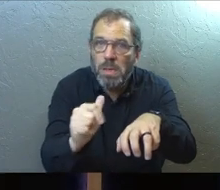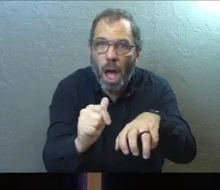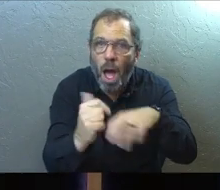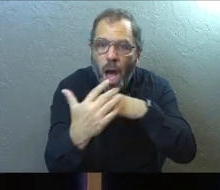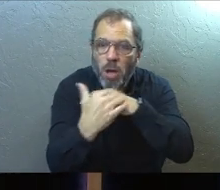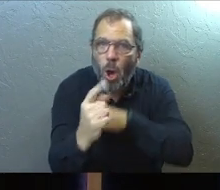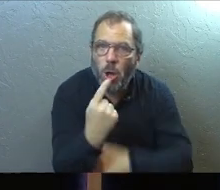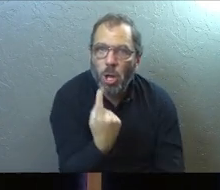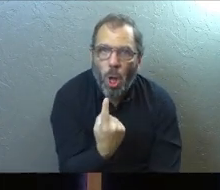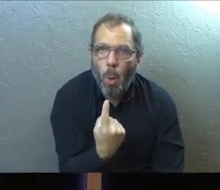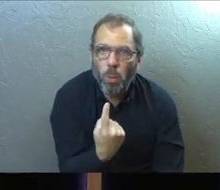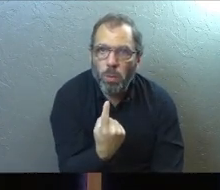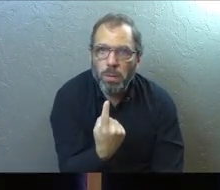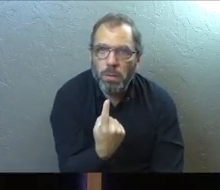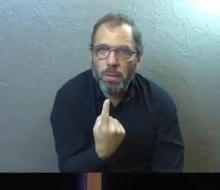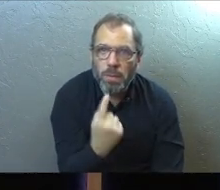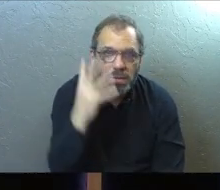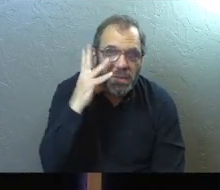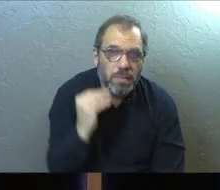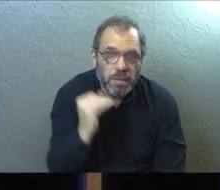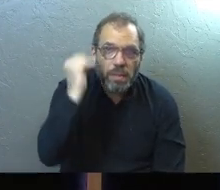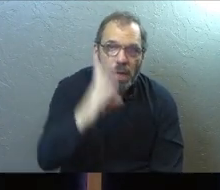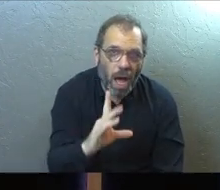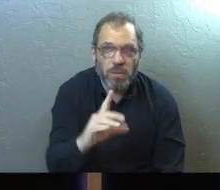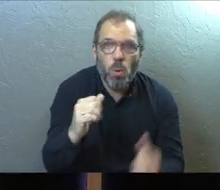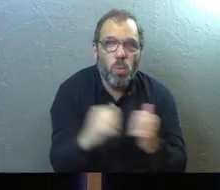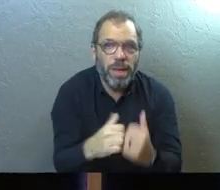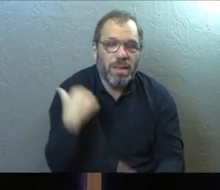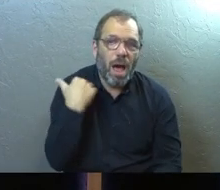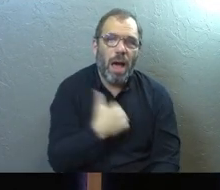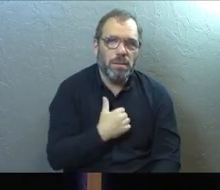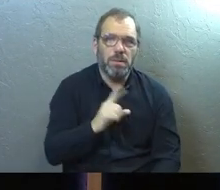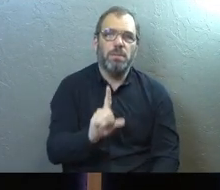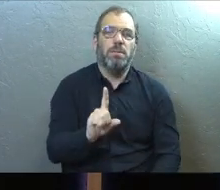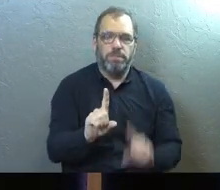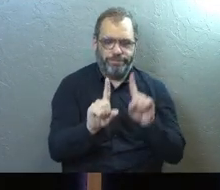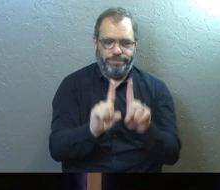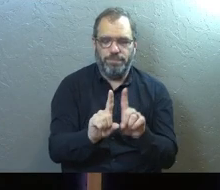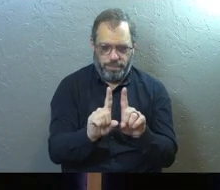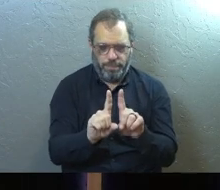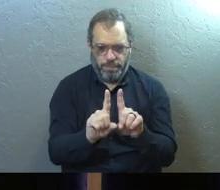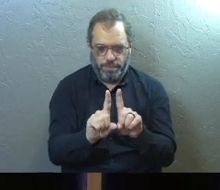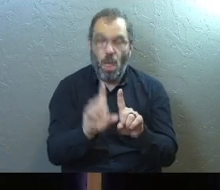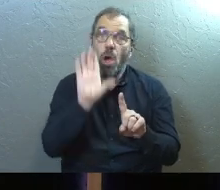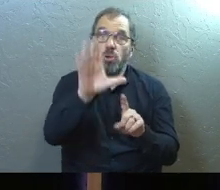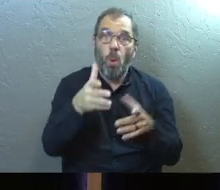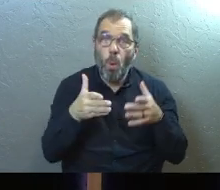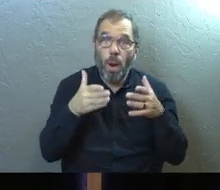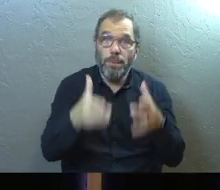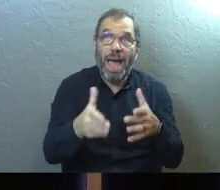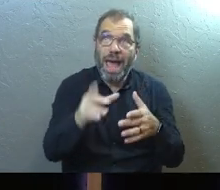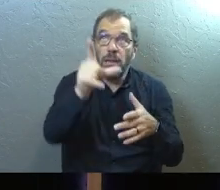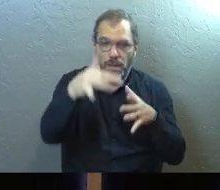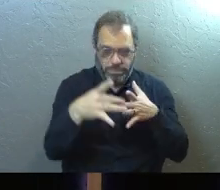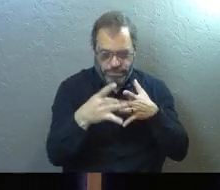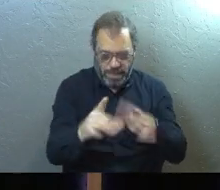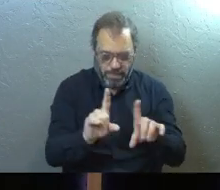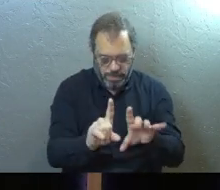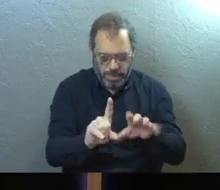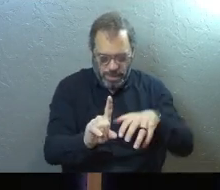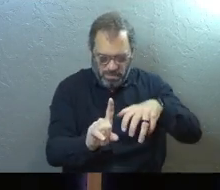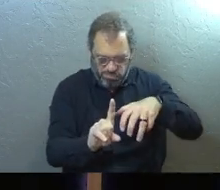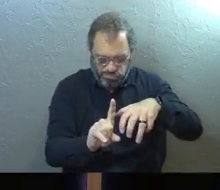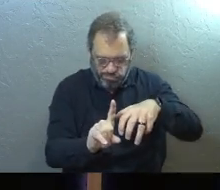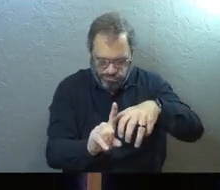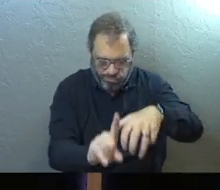healing alone in this life. God is always there with us. Your path led through, he